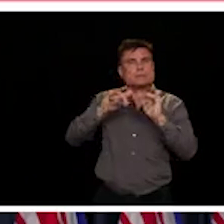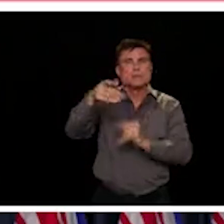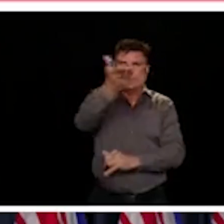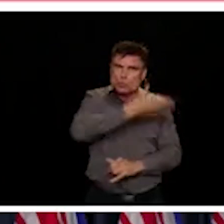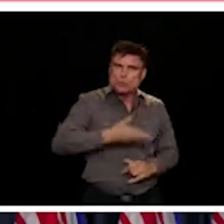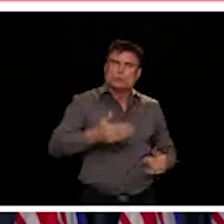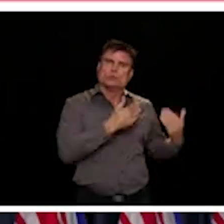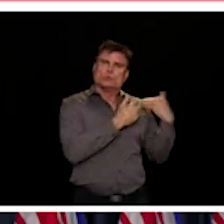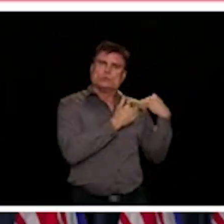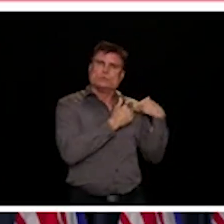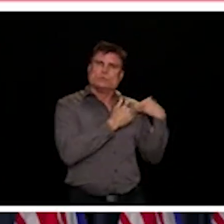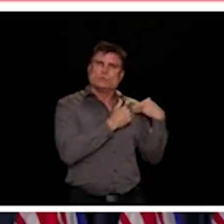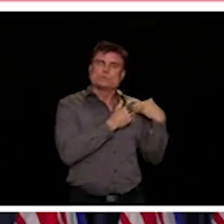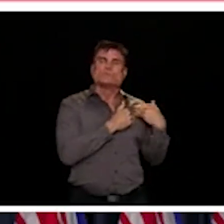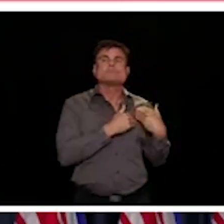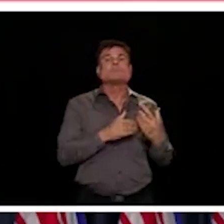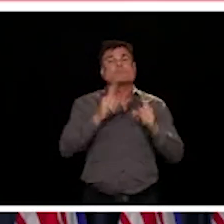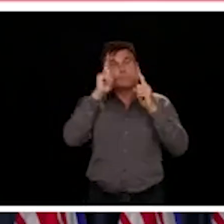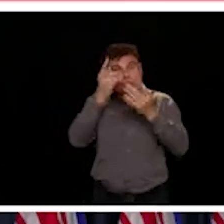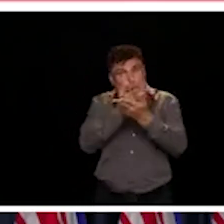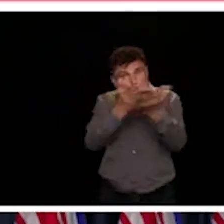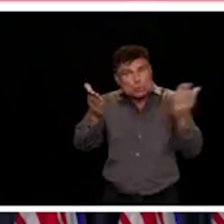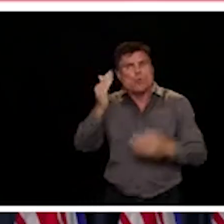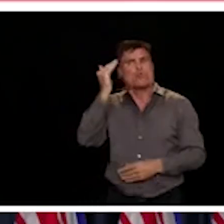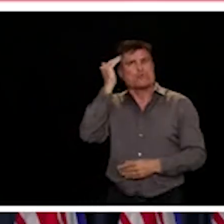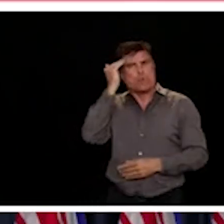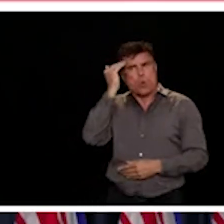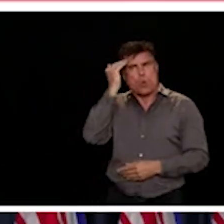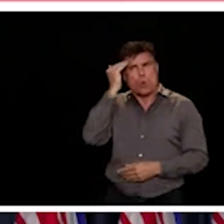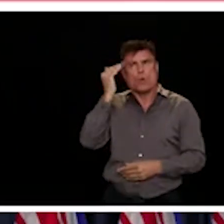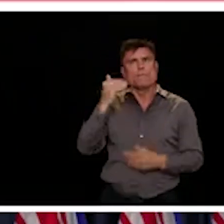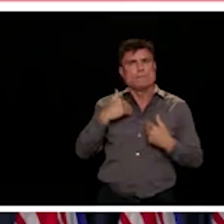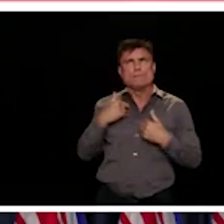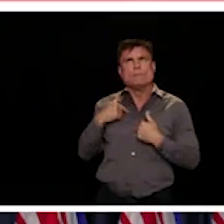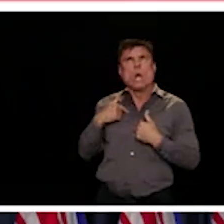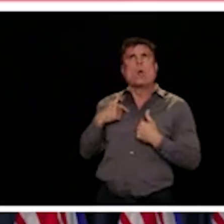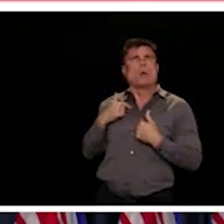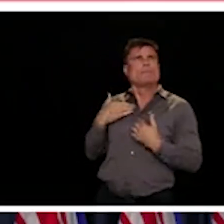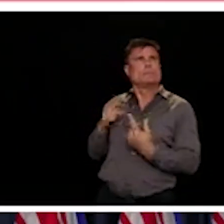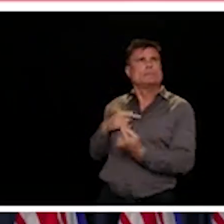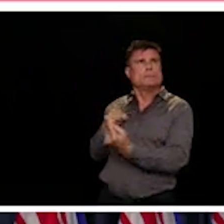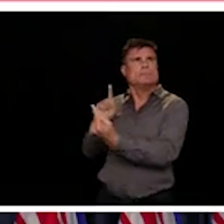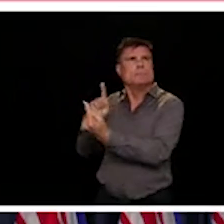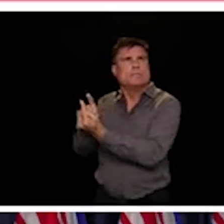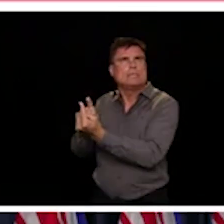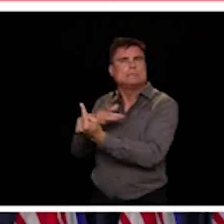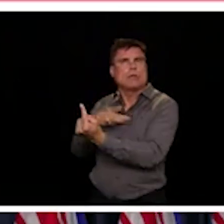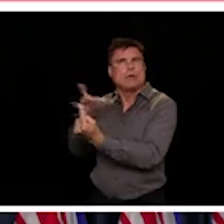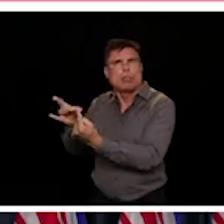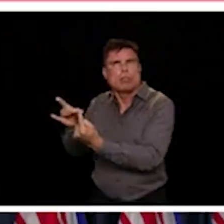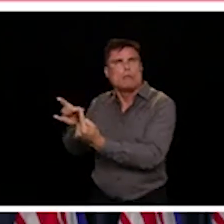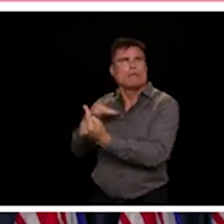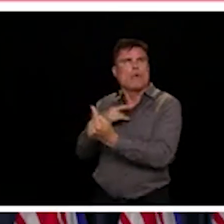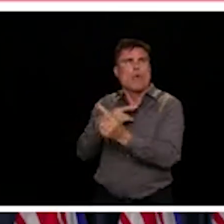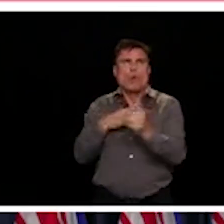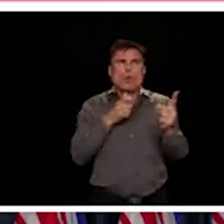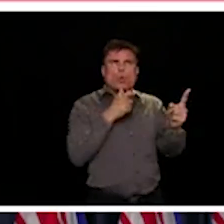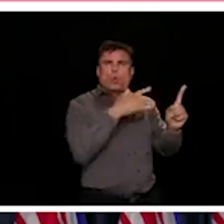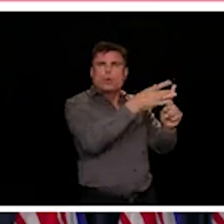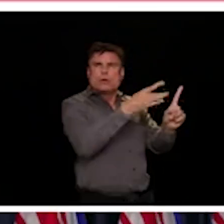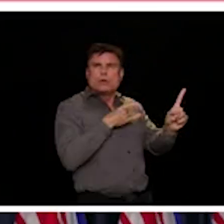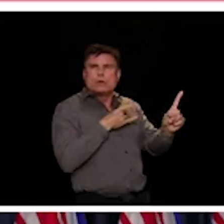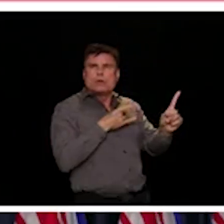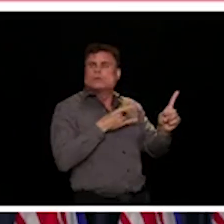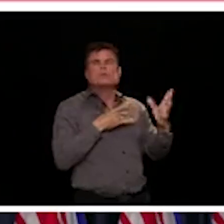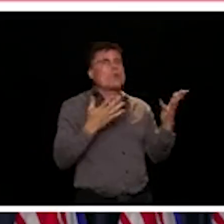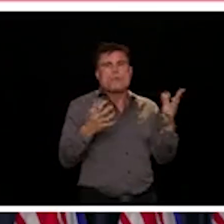These are why some of the measures that we have in place to make sure that we have a contact information for people. That if I'm going to a church